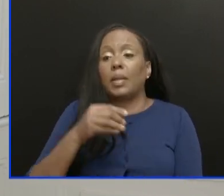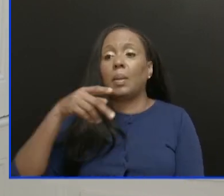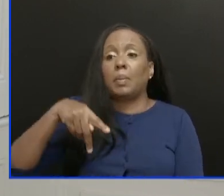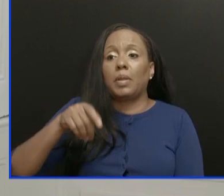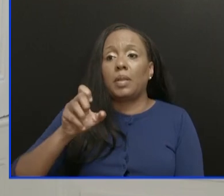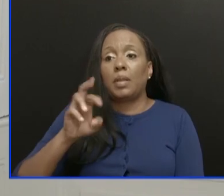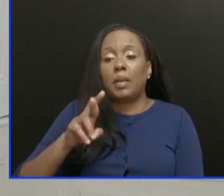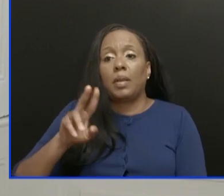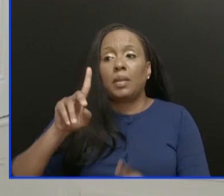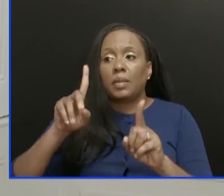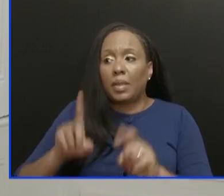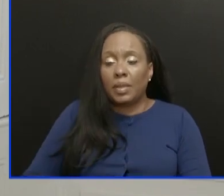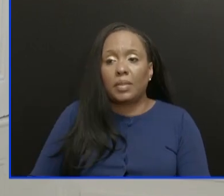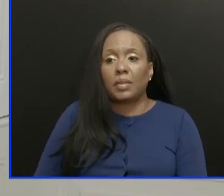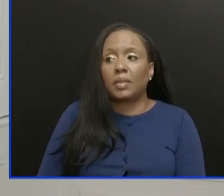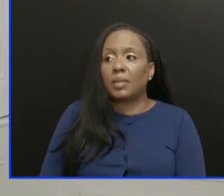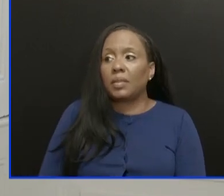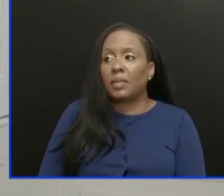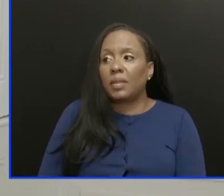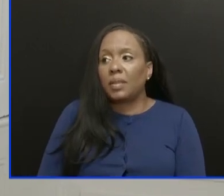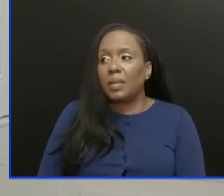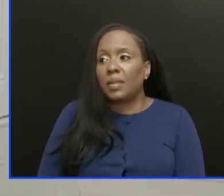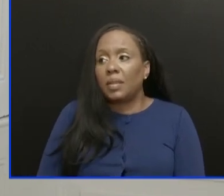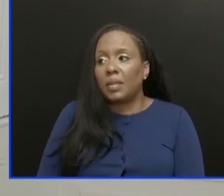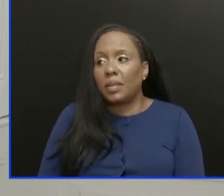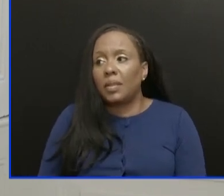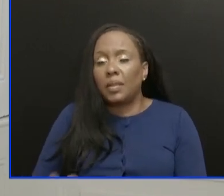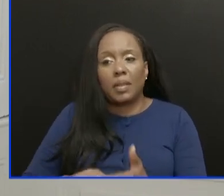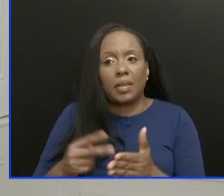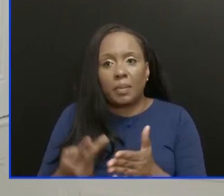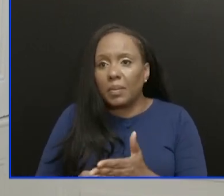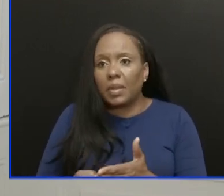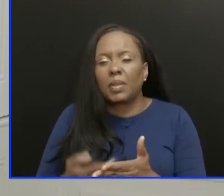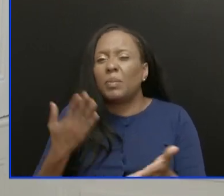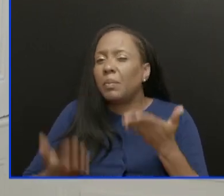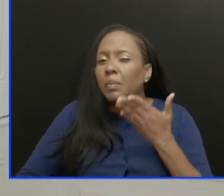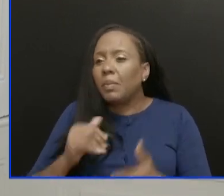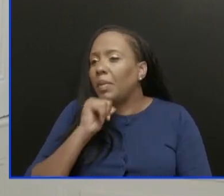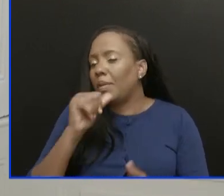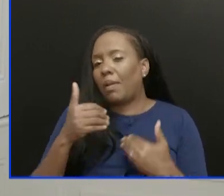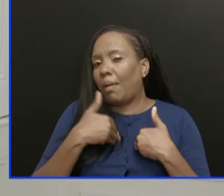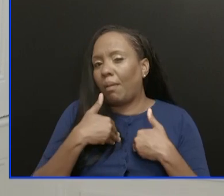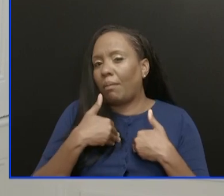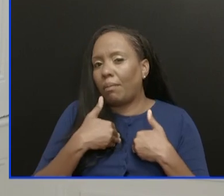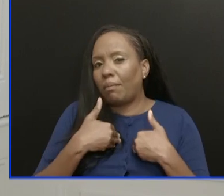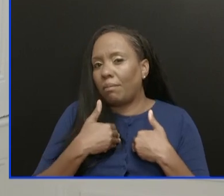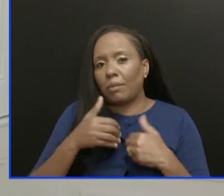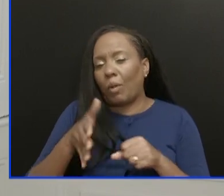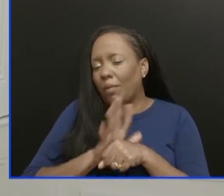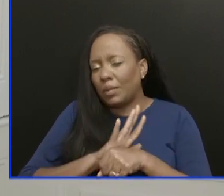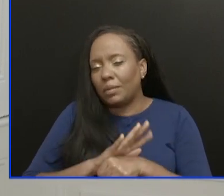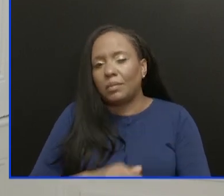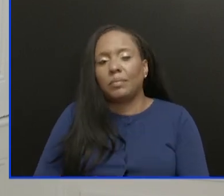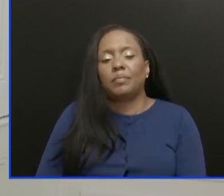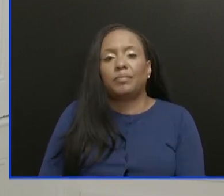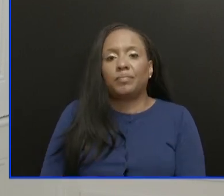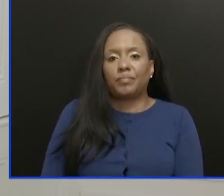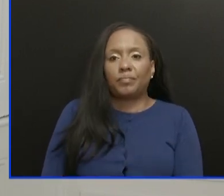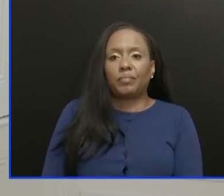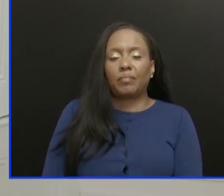your likelihood of you having COVID at the time is extremely small. And therefore, it was